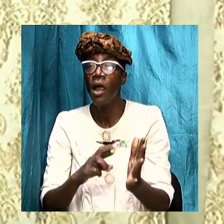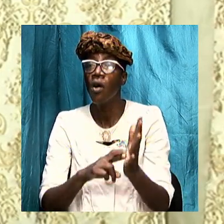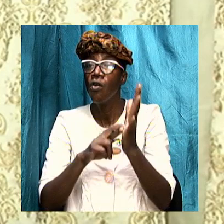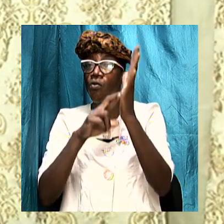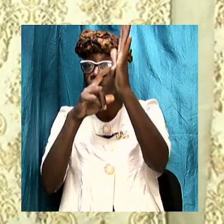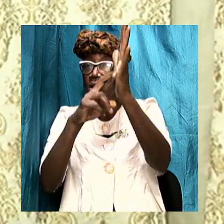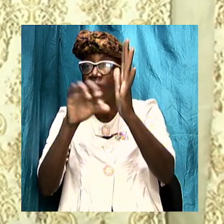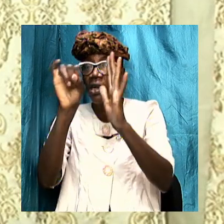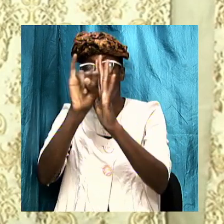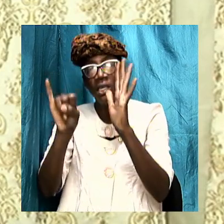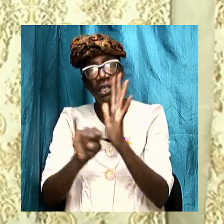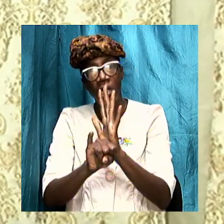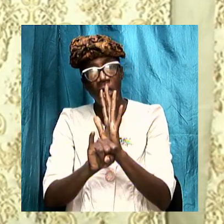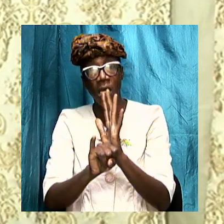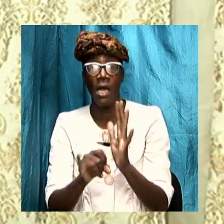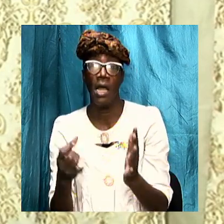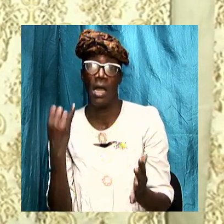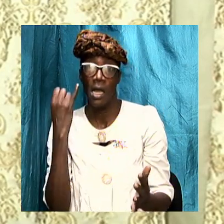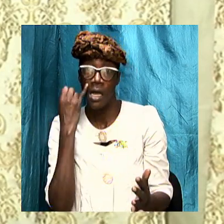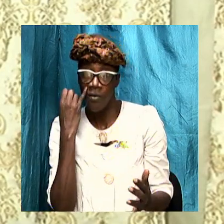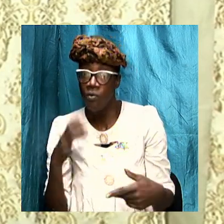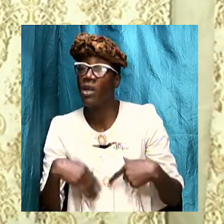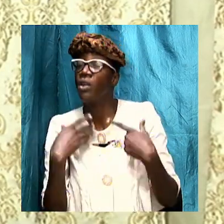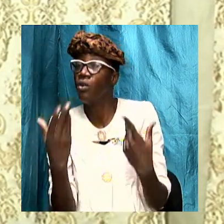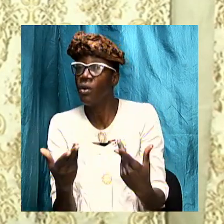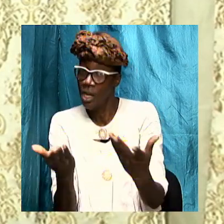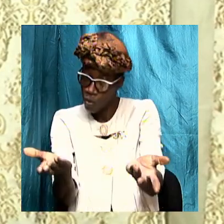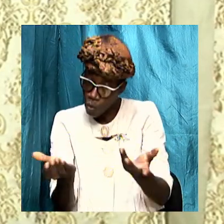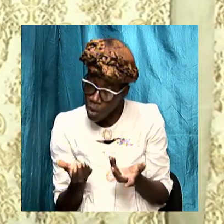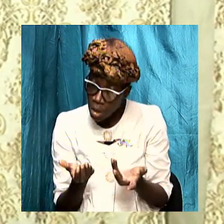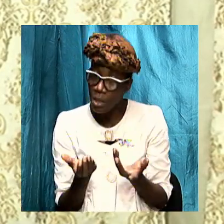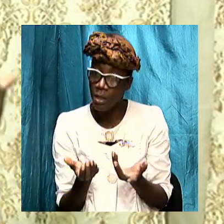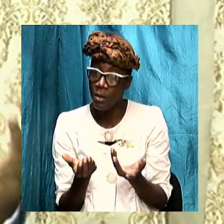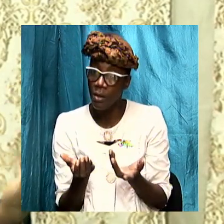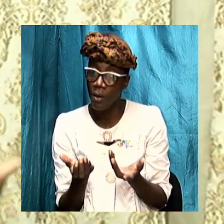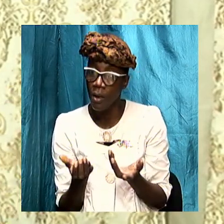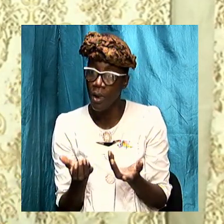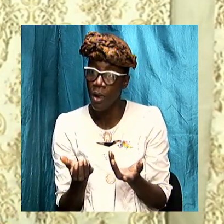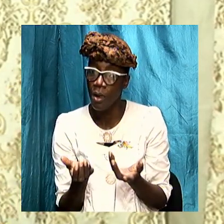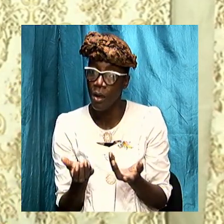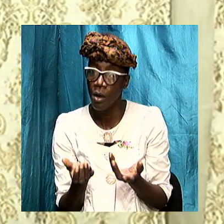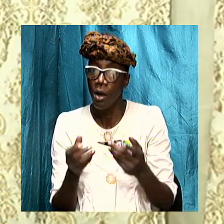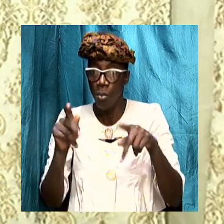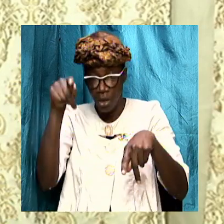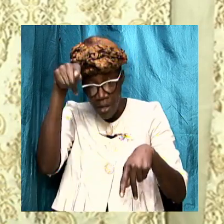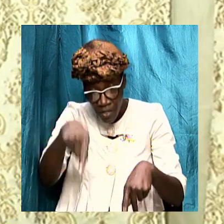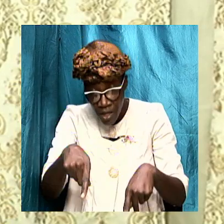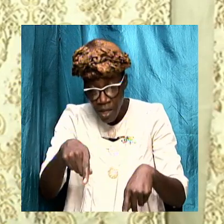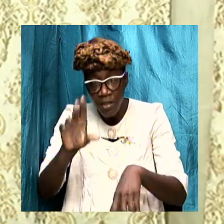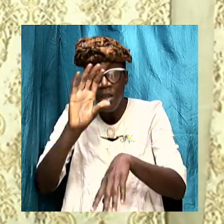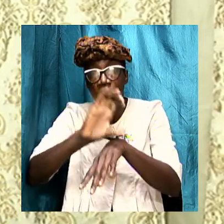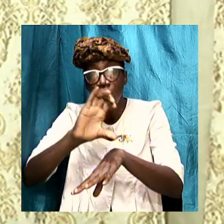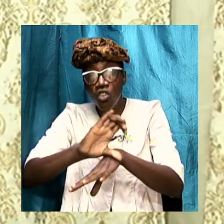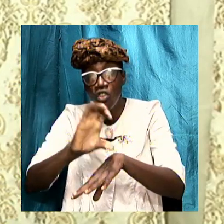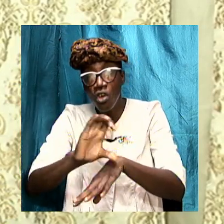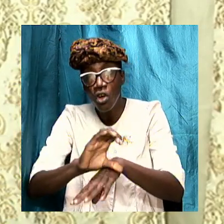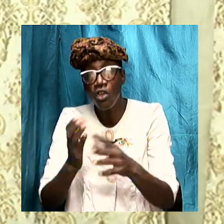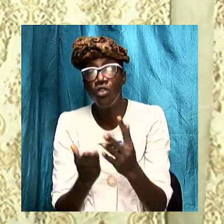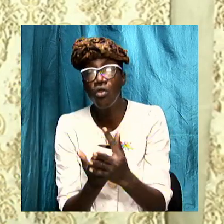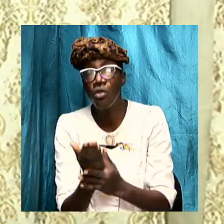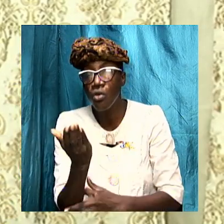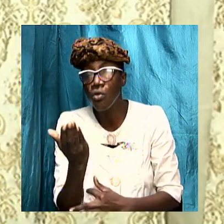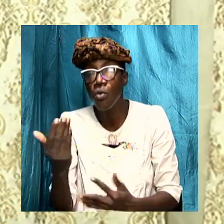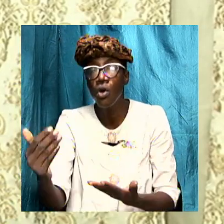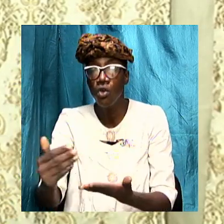and if we are going to do it I'd want to take us our local assembly through some of the very